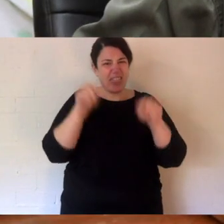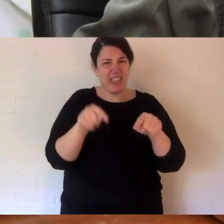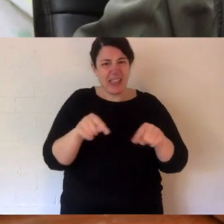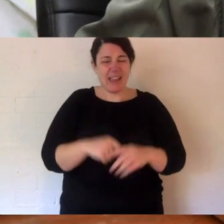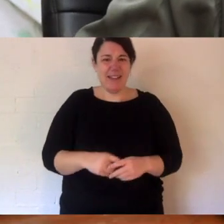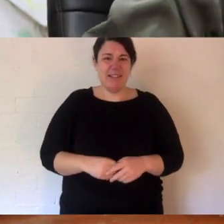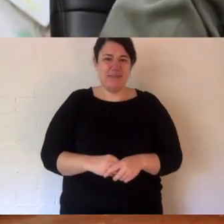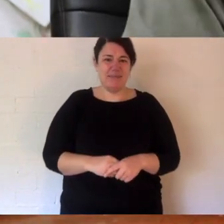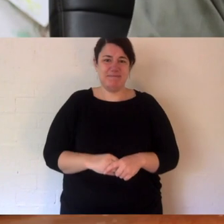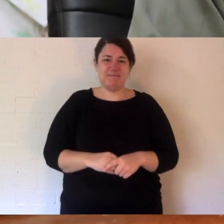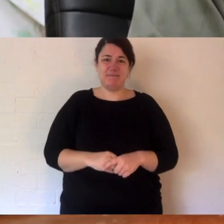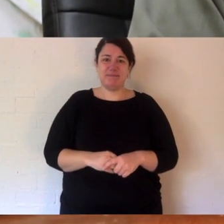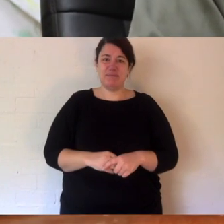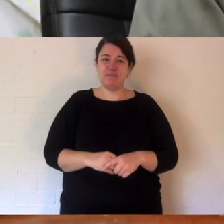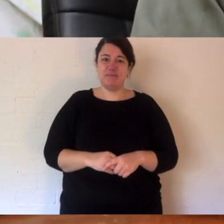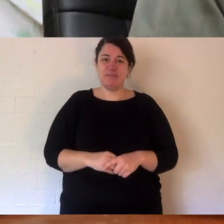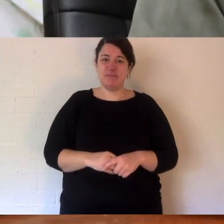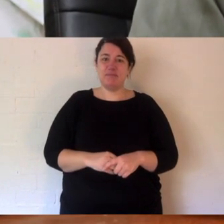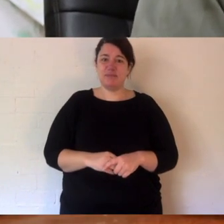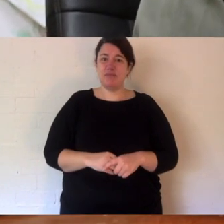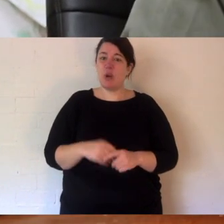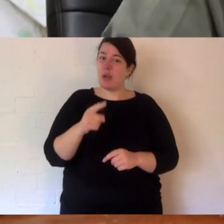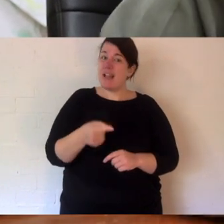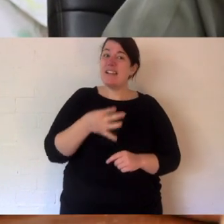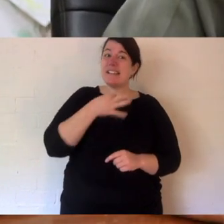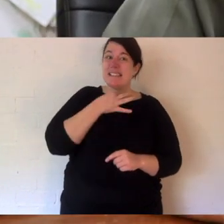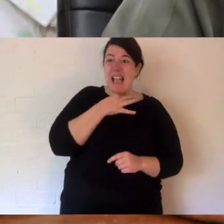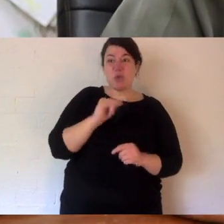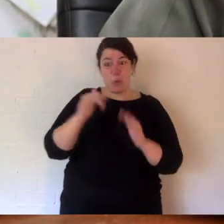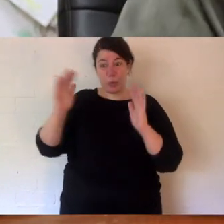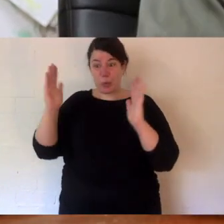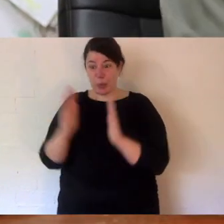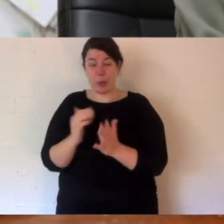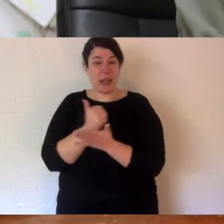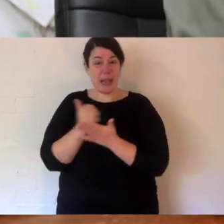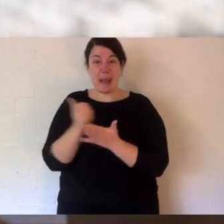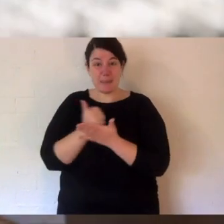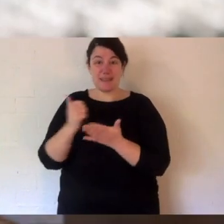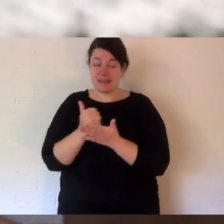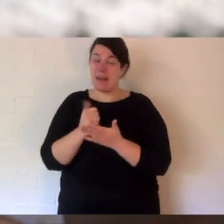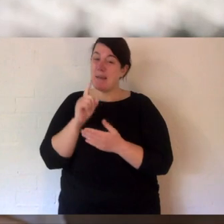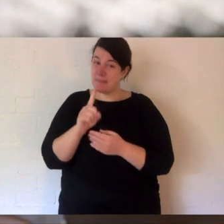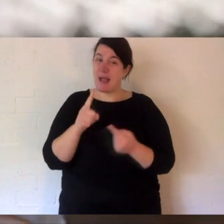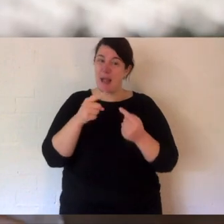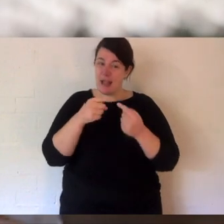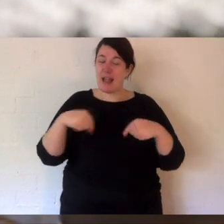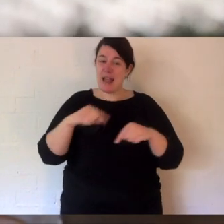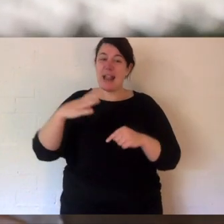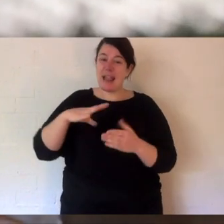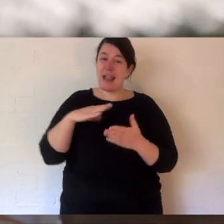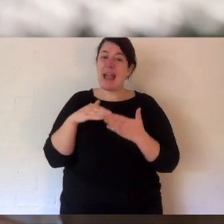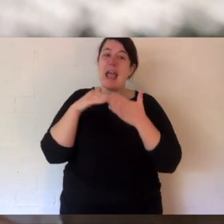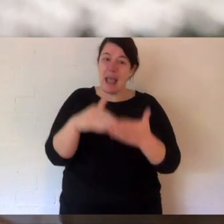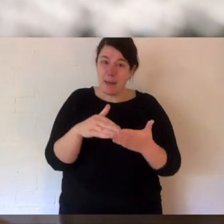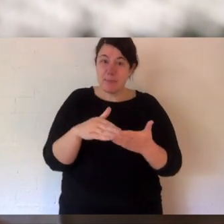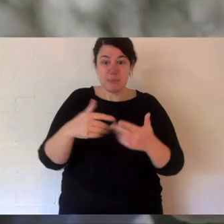areas were. So her species is vulnerable in some areas, endangered in others. But it's one of these small mammals that